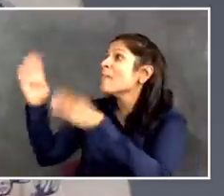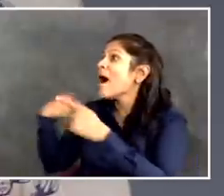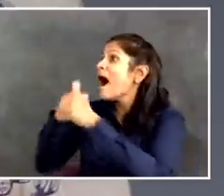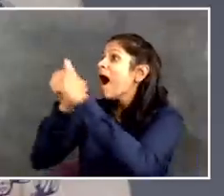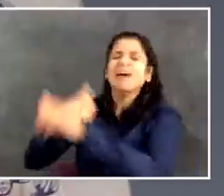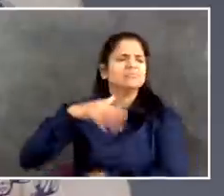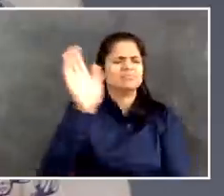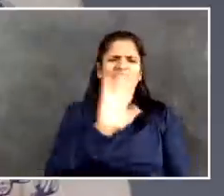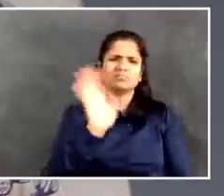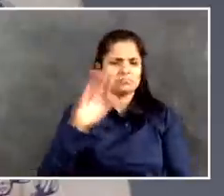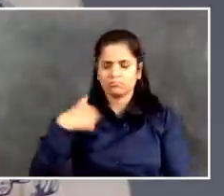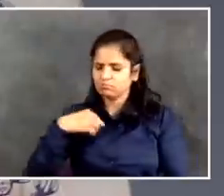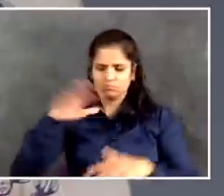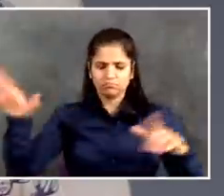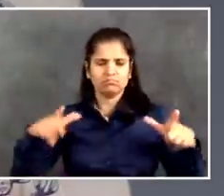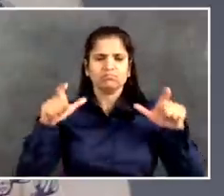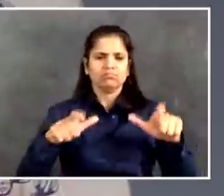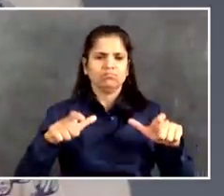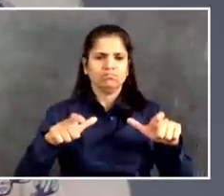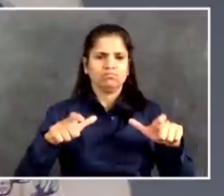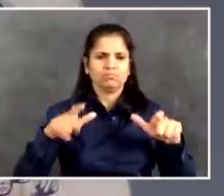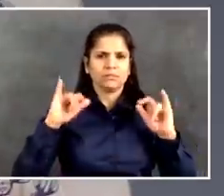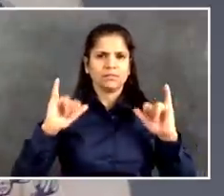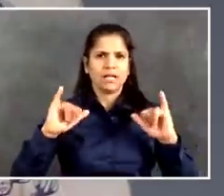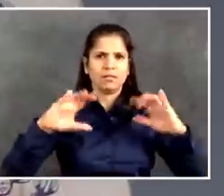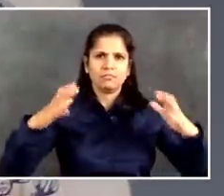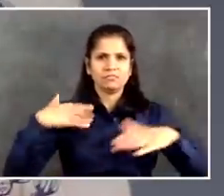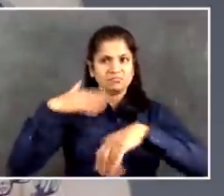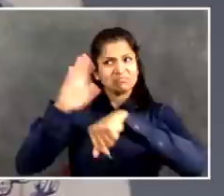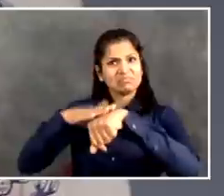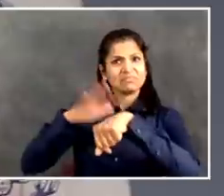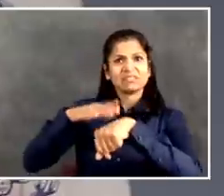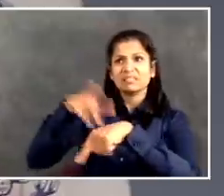and prolonging this agony. That's my warning.